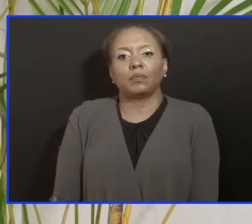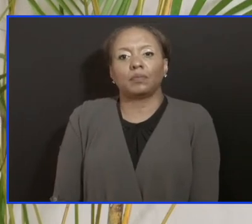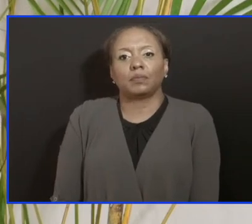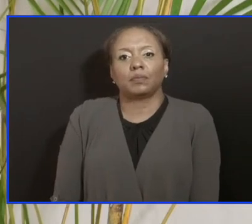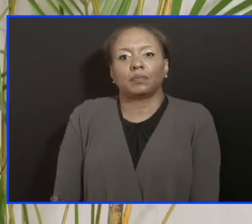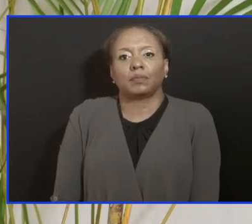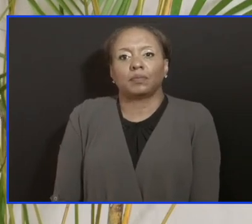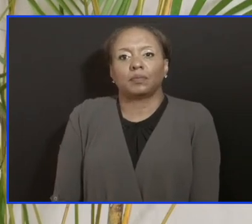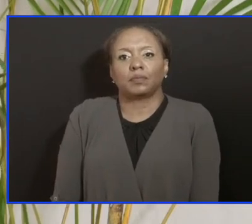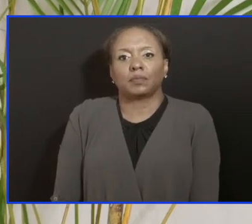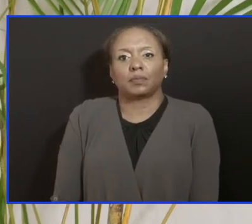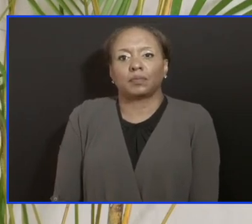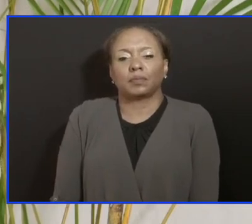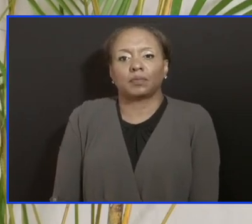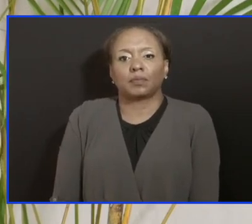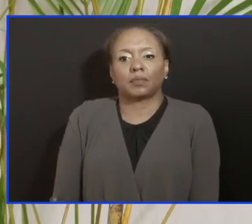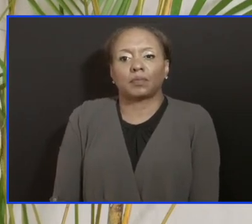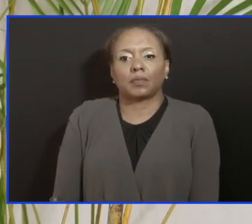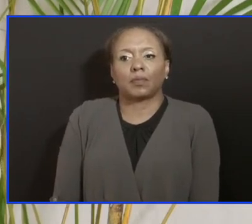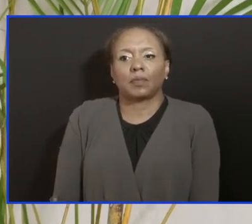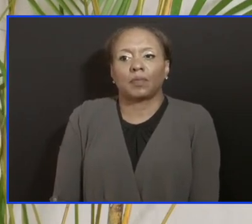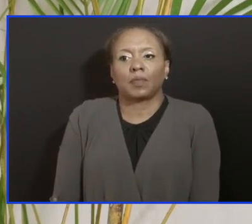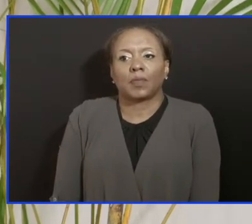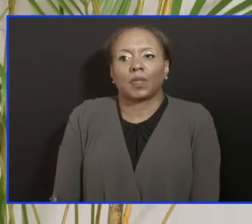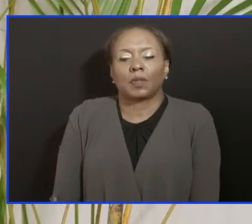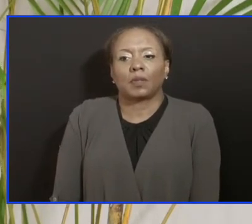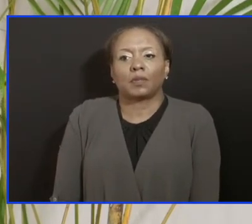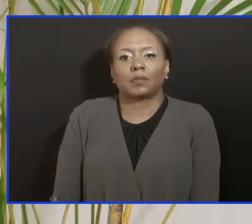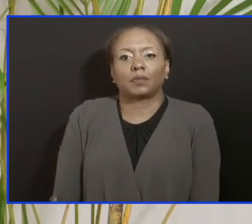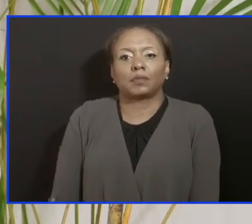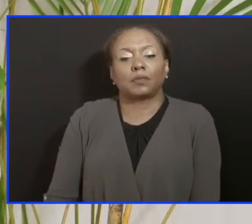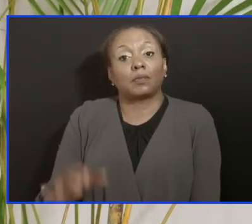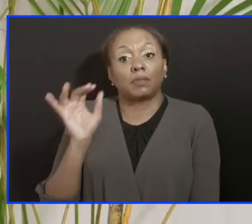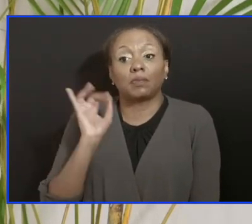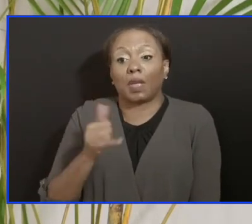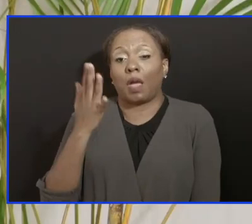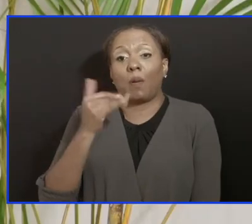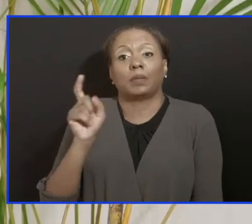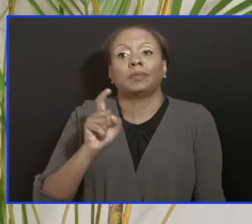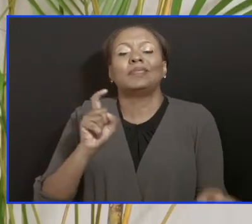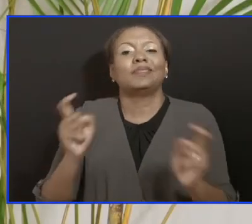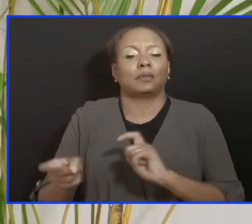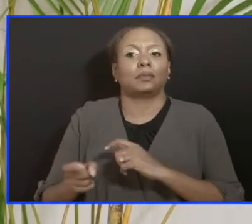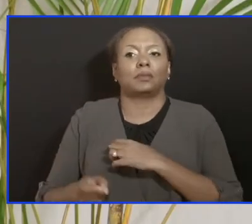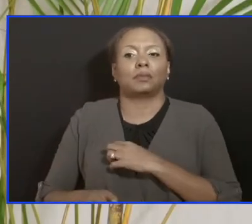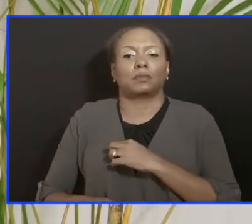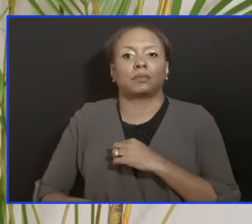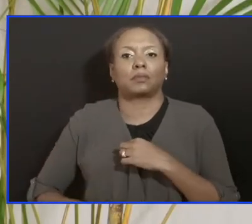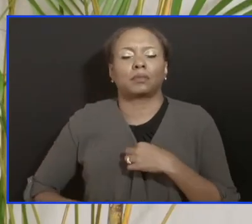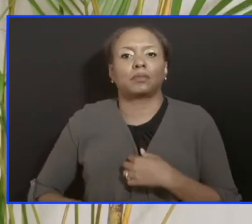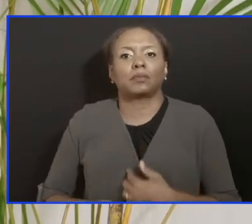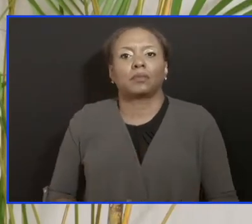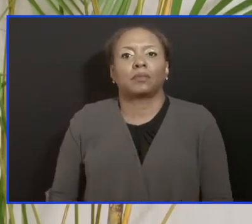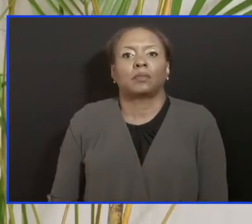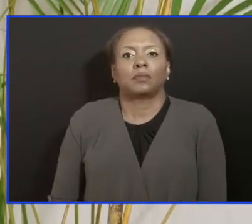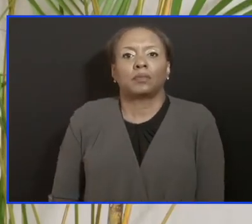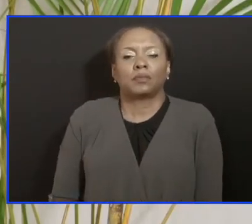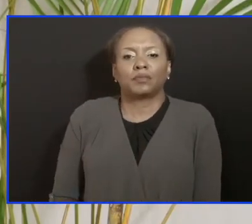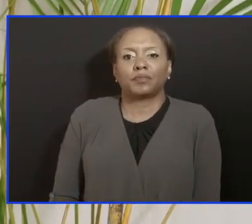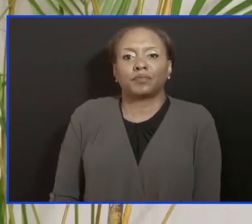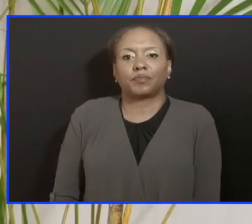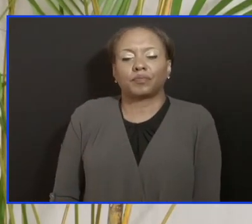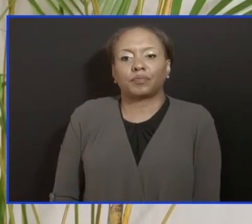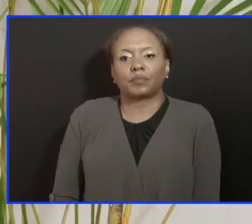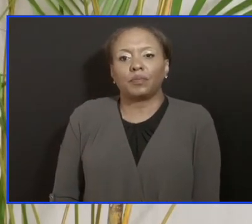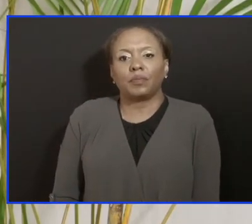for the change of the protocol at the airport. It is also a part of a new testing